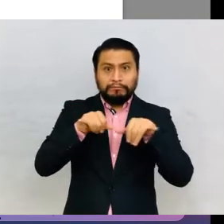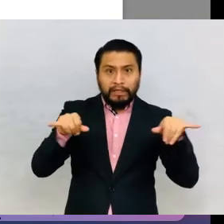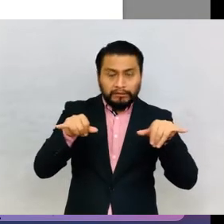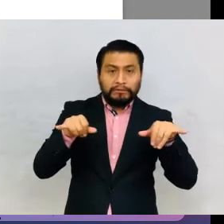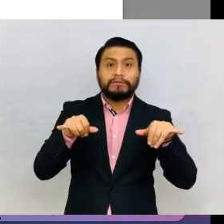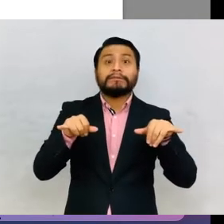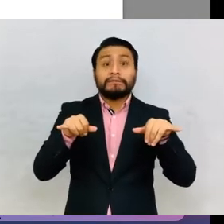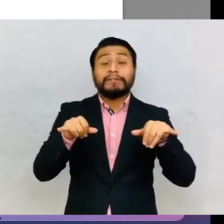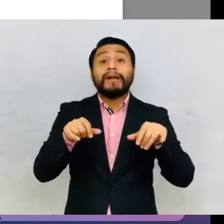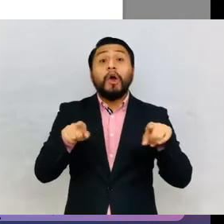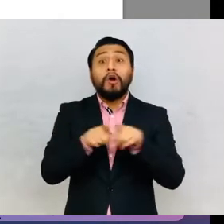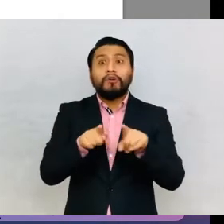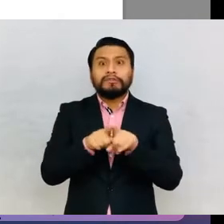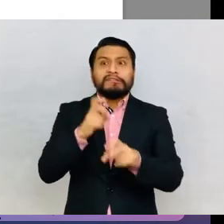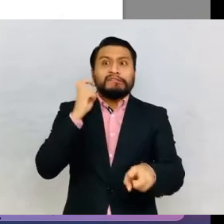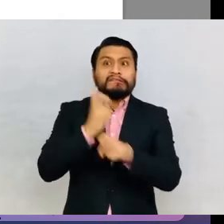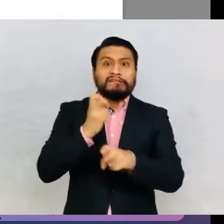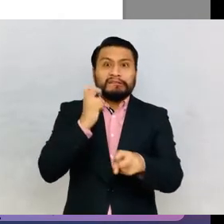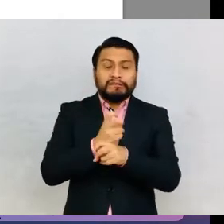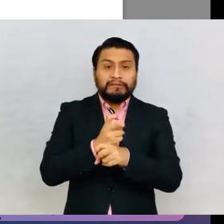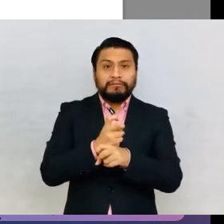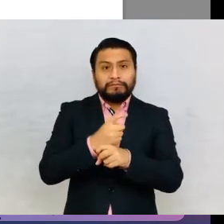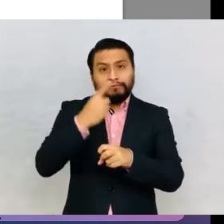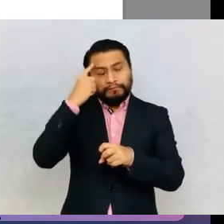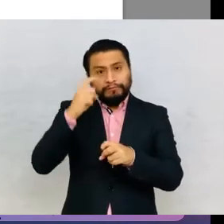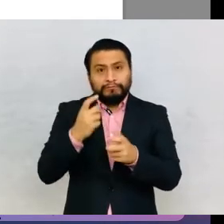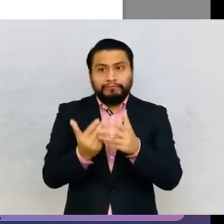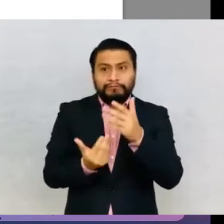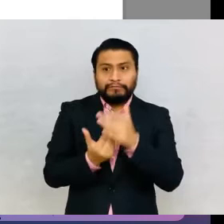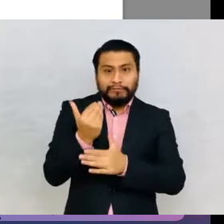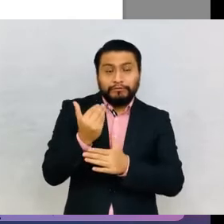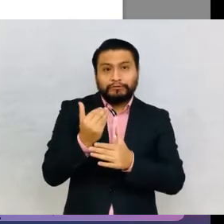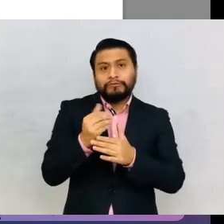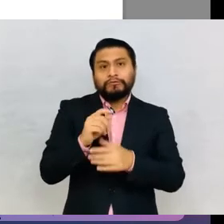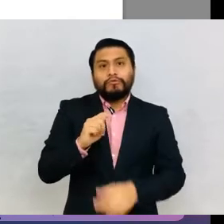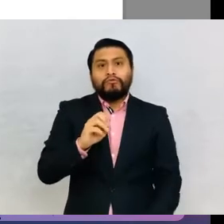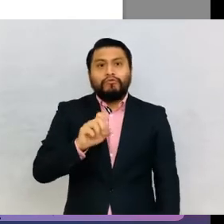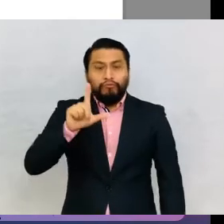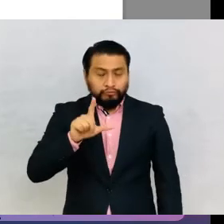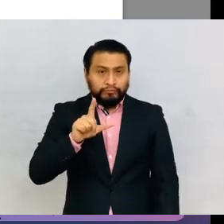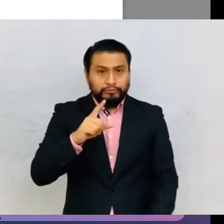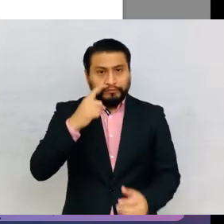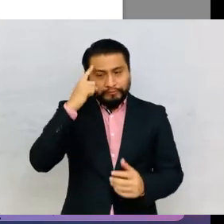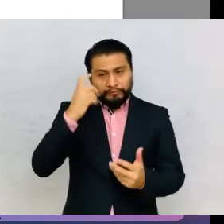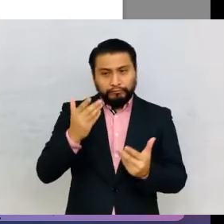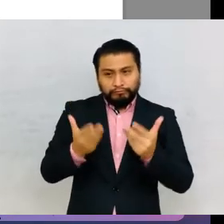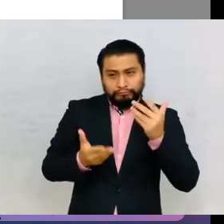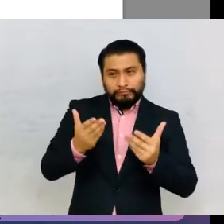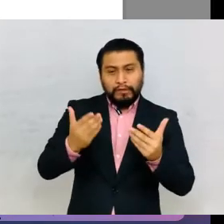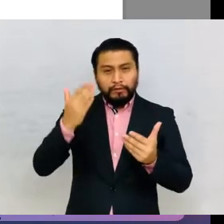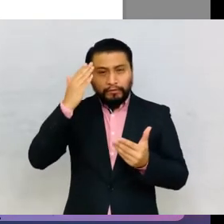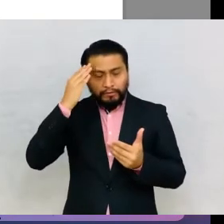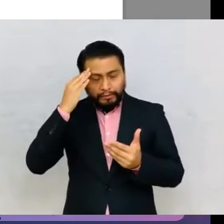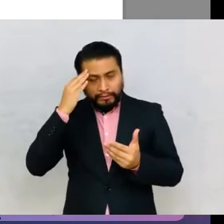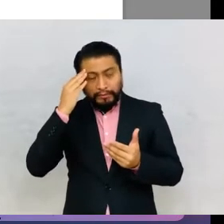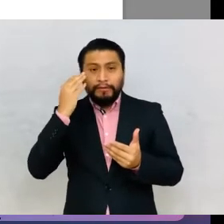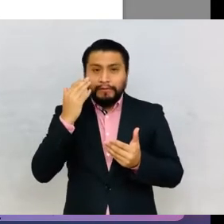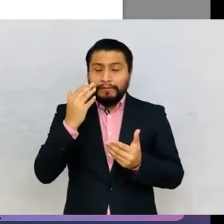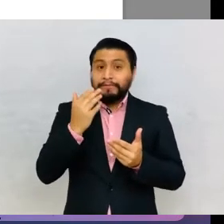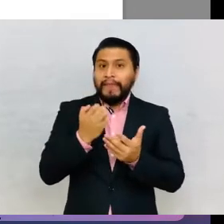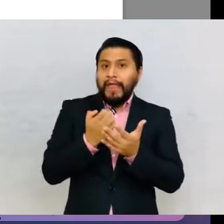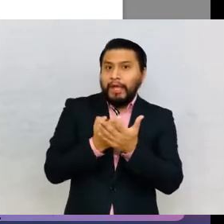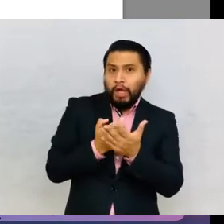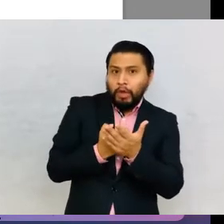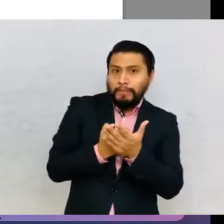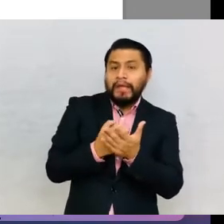difficulty of separating the test, a supposedly neutral tool, from racialized economic and social